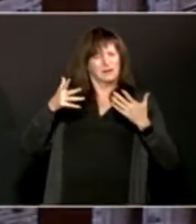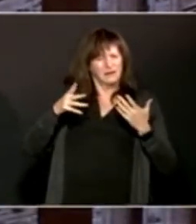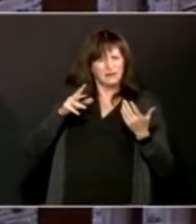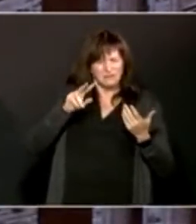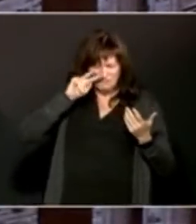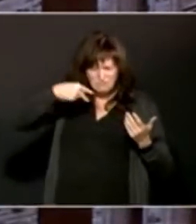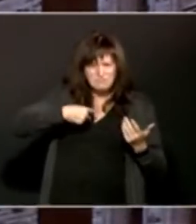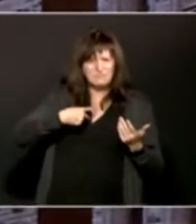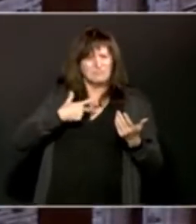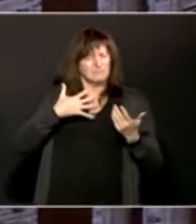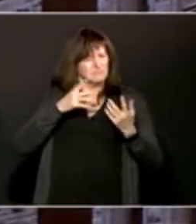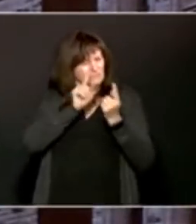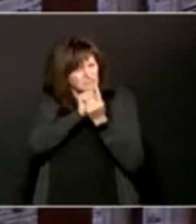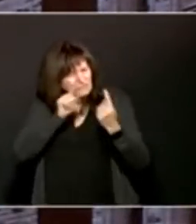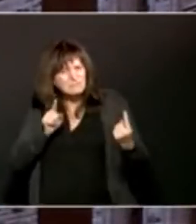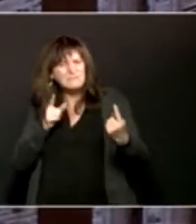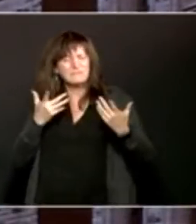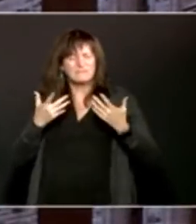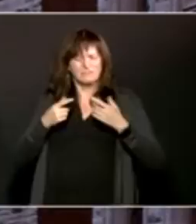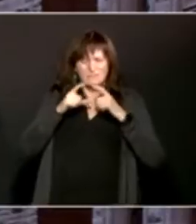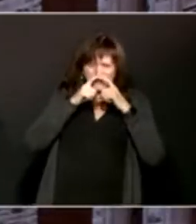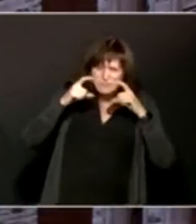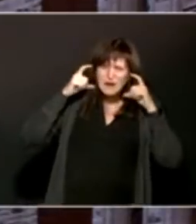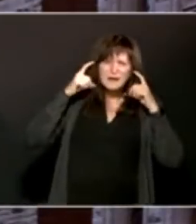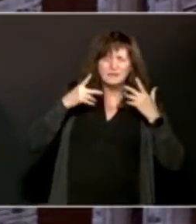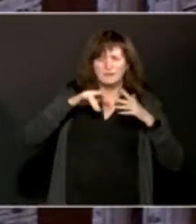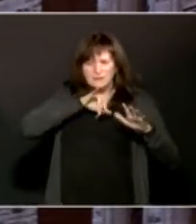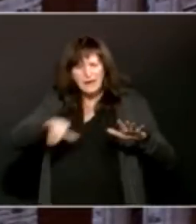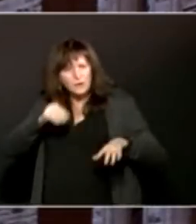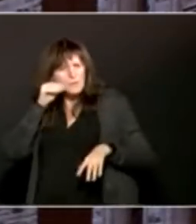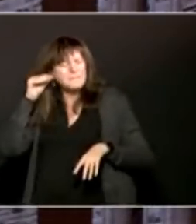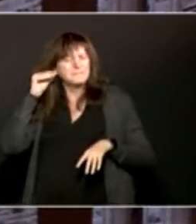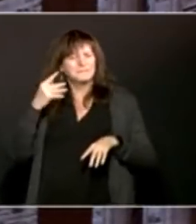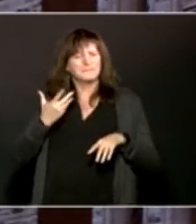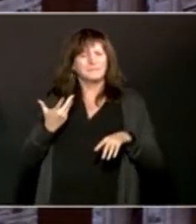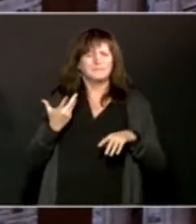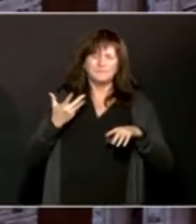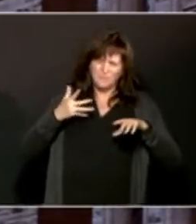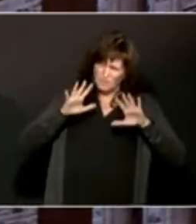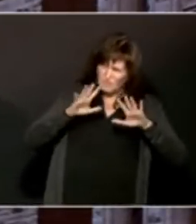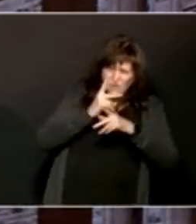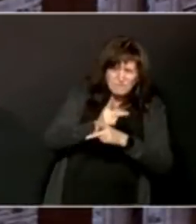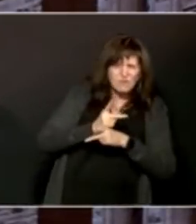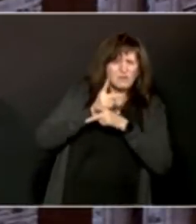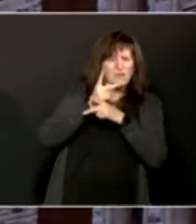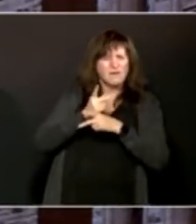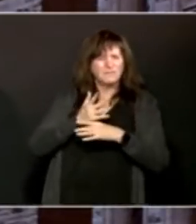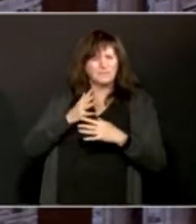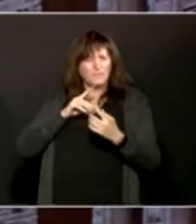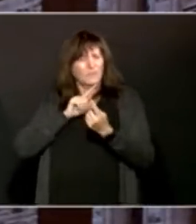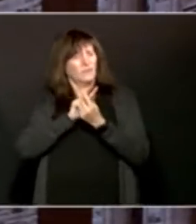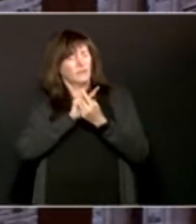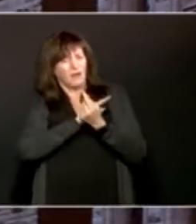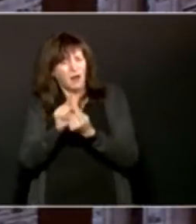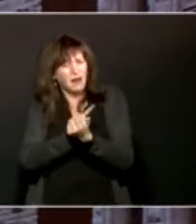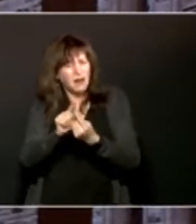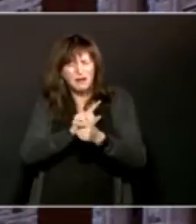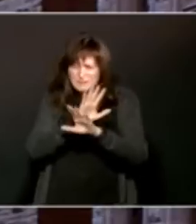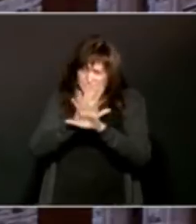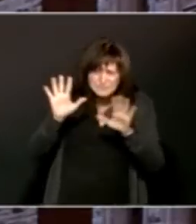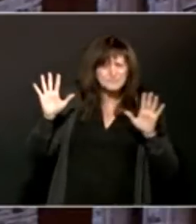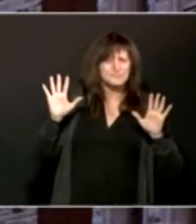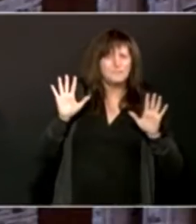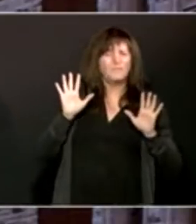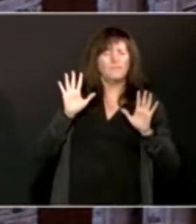masking, staying within the households, and being very cautious about contacts because of the variance of concern and their easily